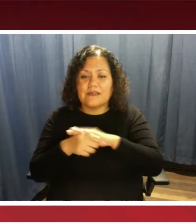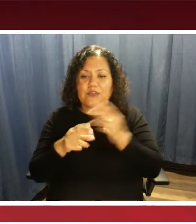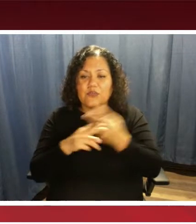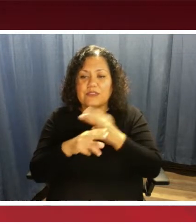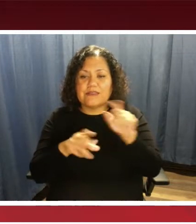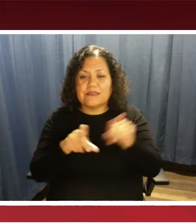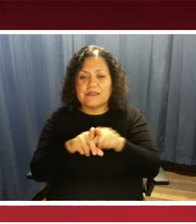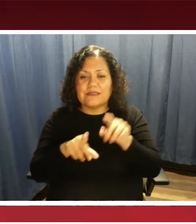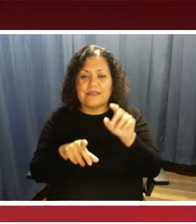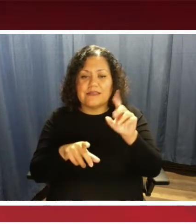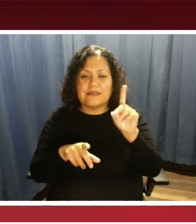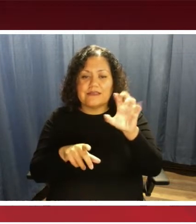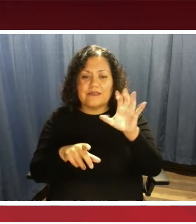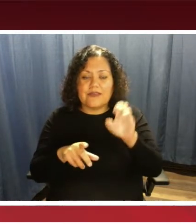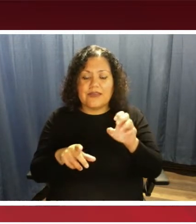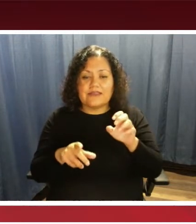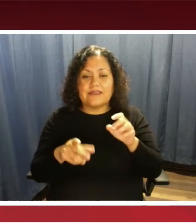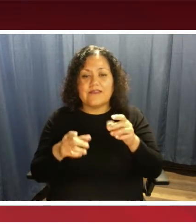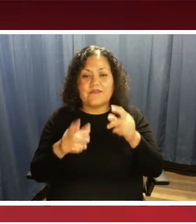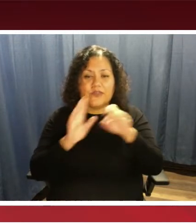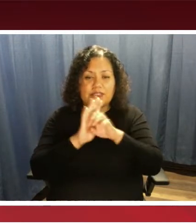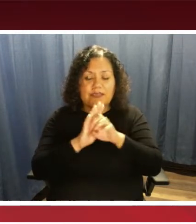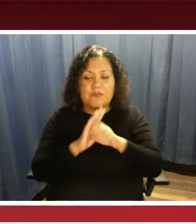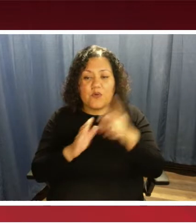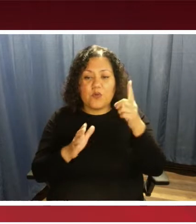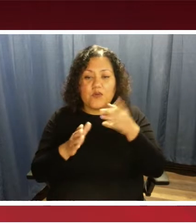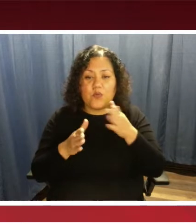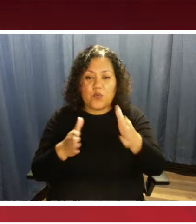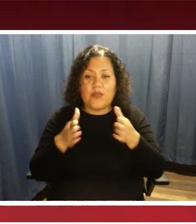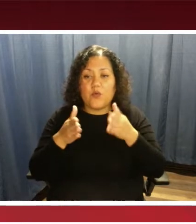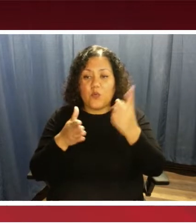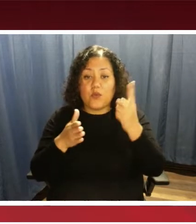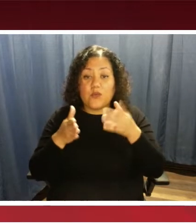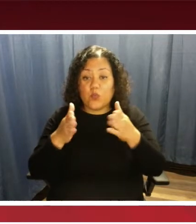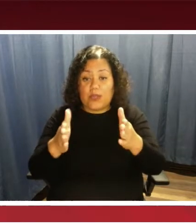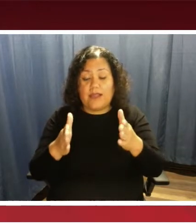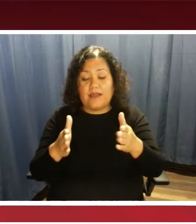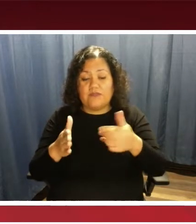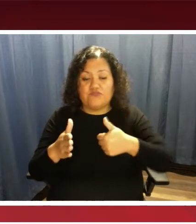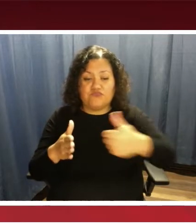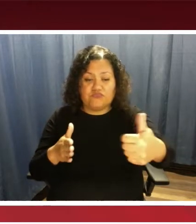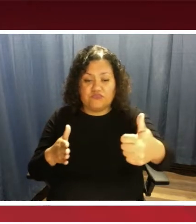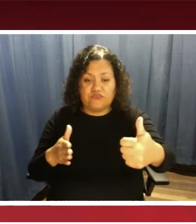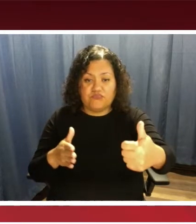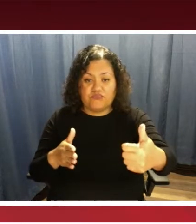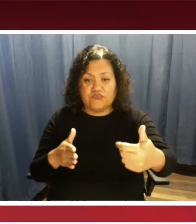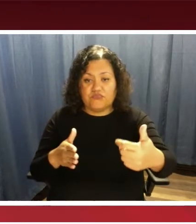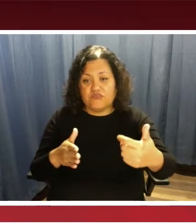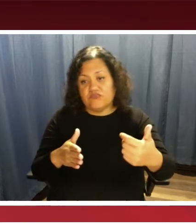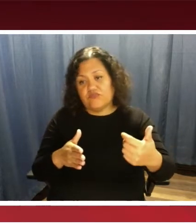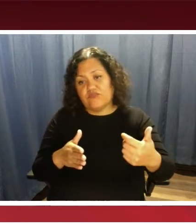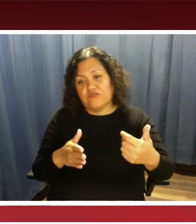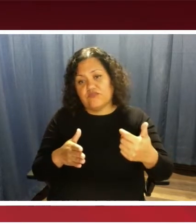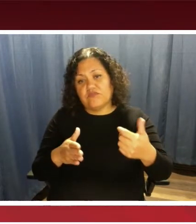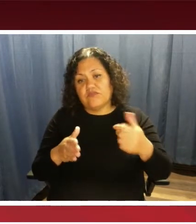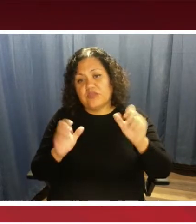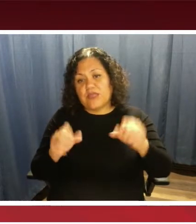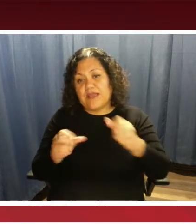subscription trips can be made with us. It doesn't have to be a round trip.